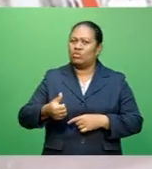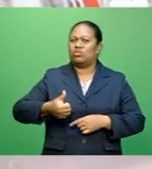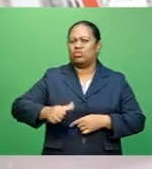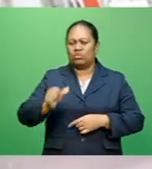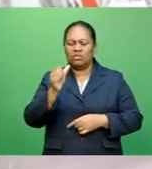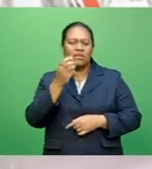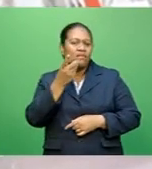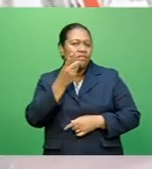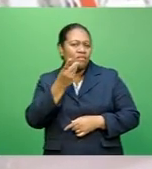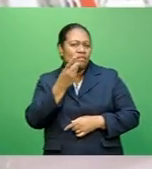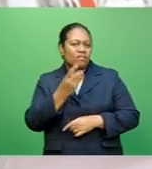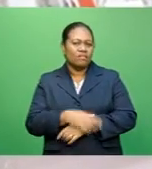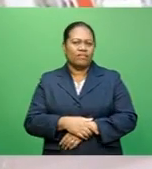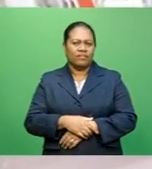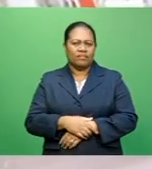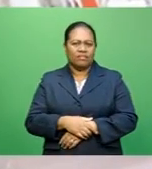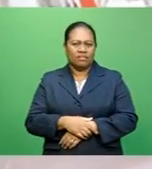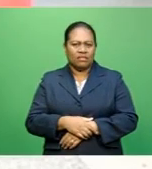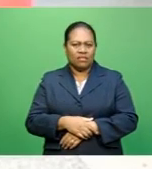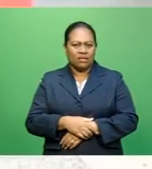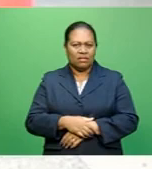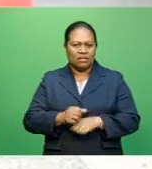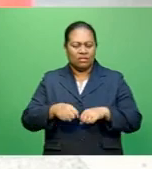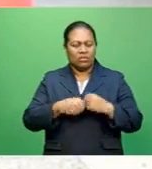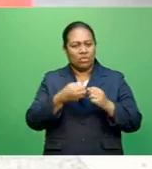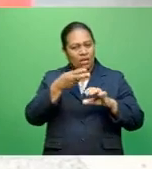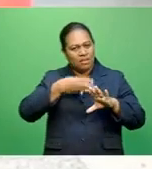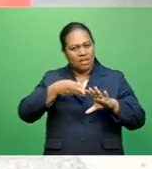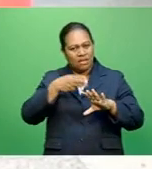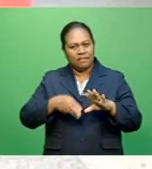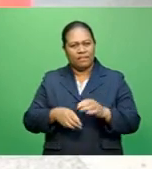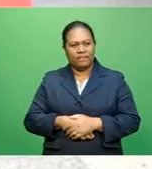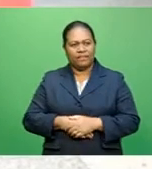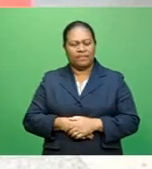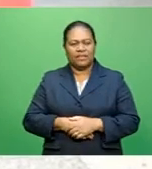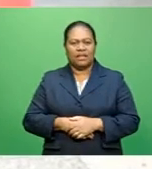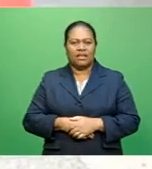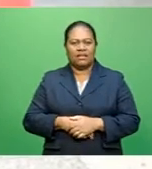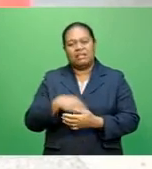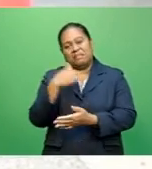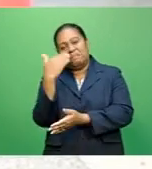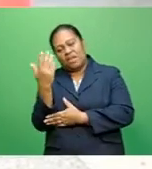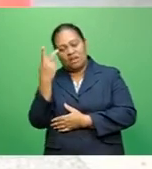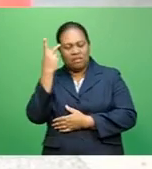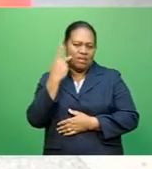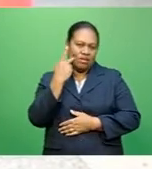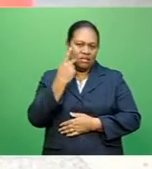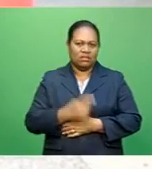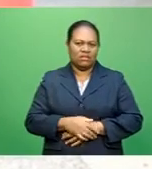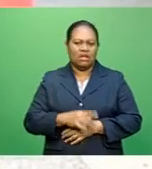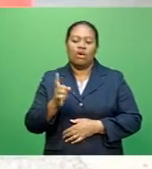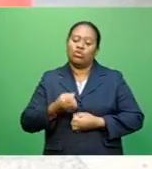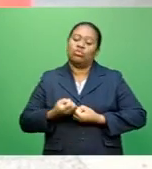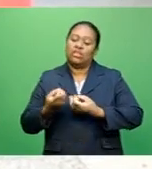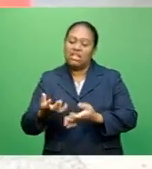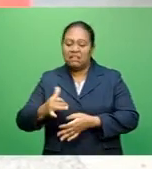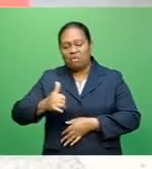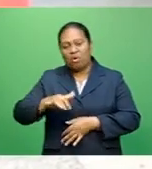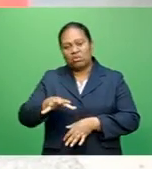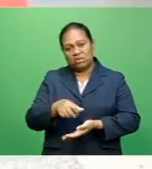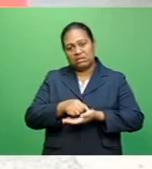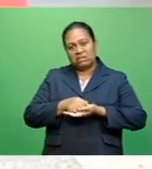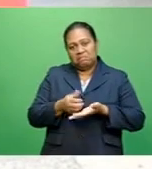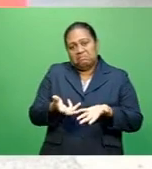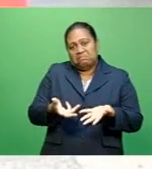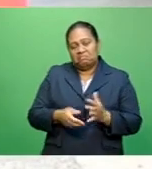social media. It's up to the parents where they should give and stop